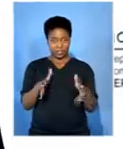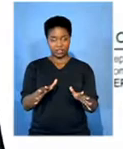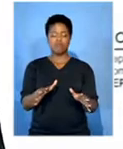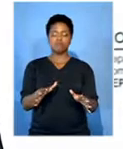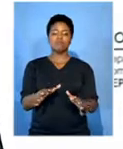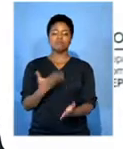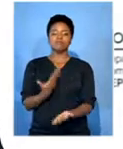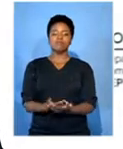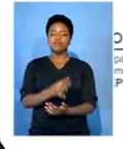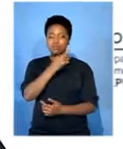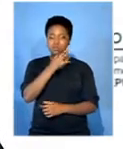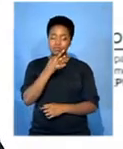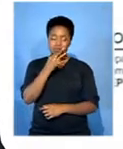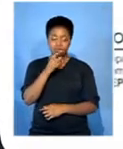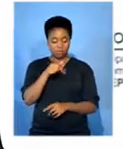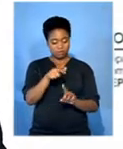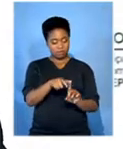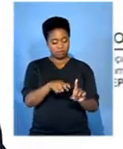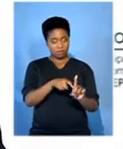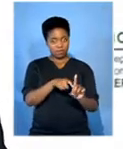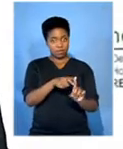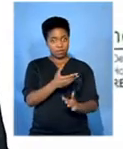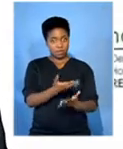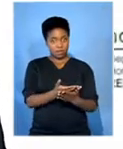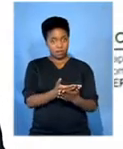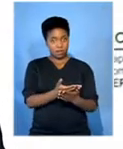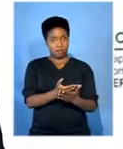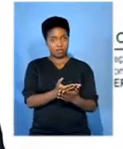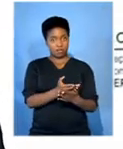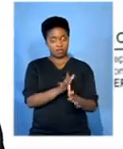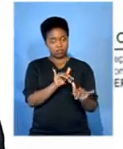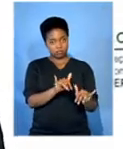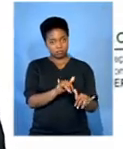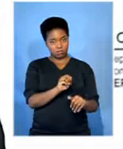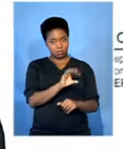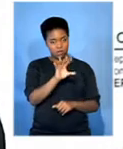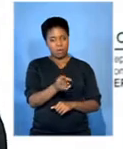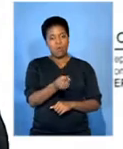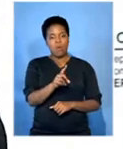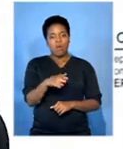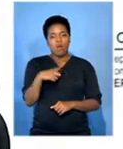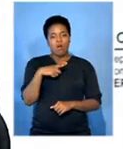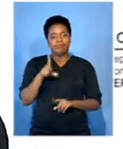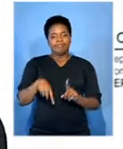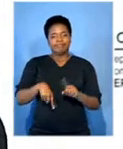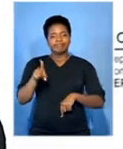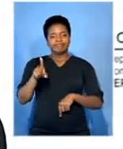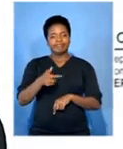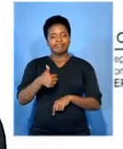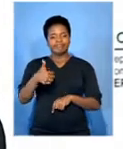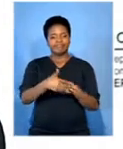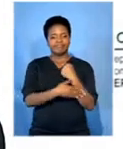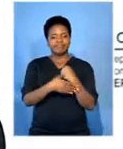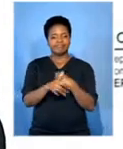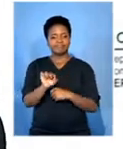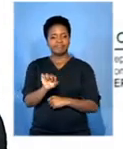it can either say you are granted a refugee status or it might say you are declined. If